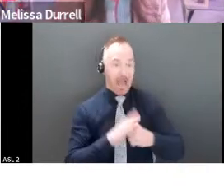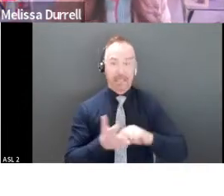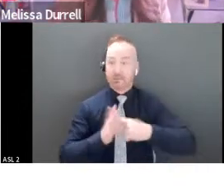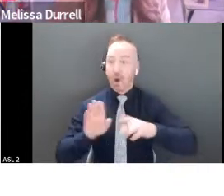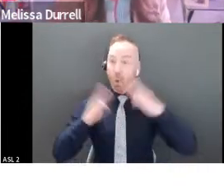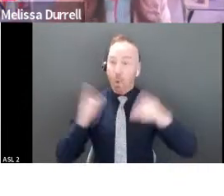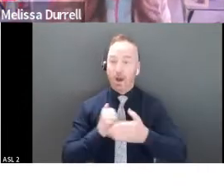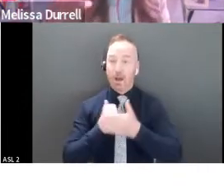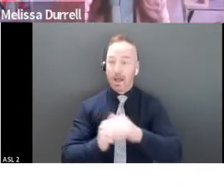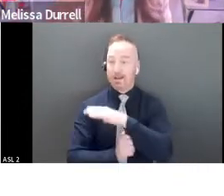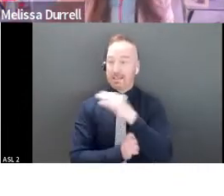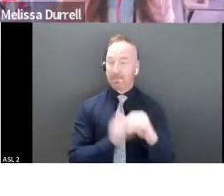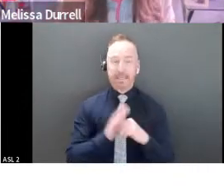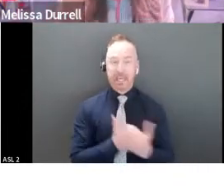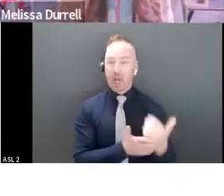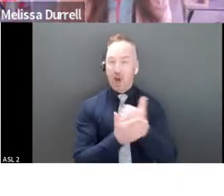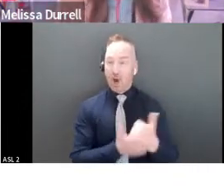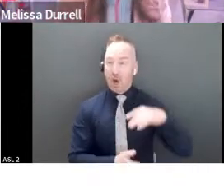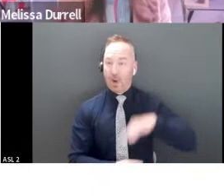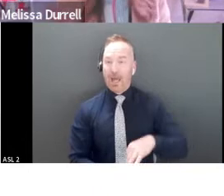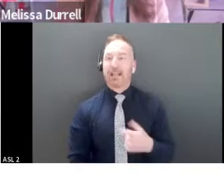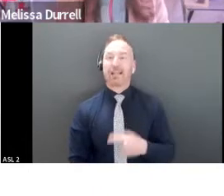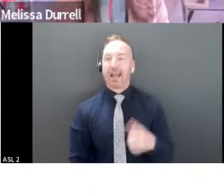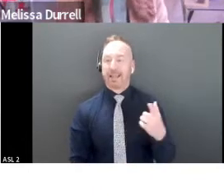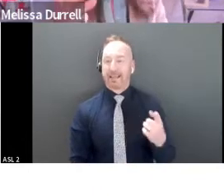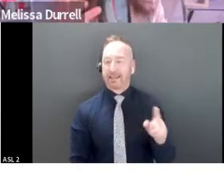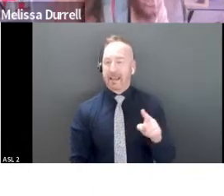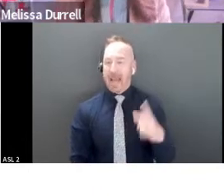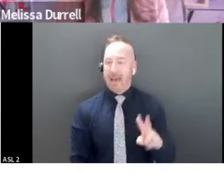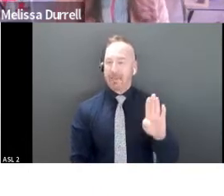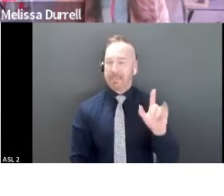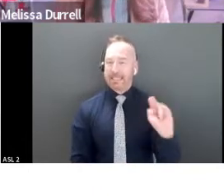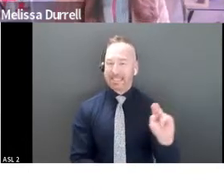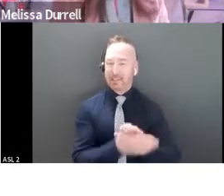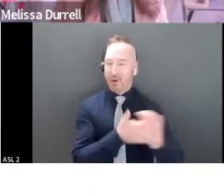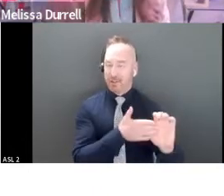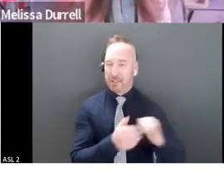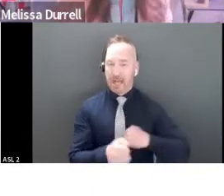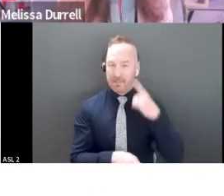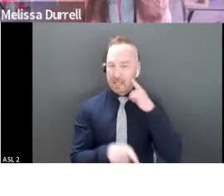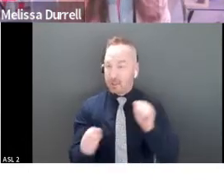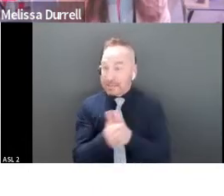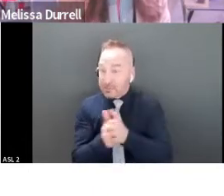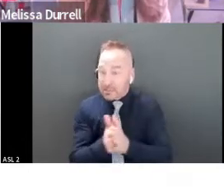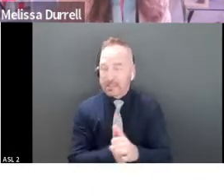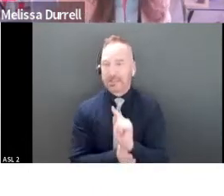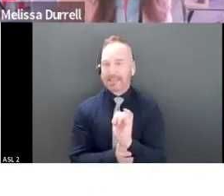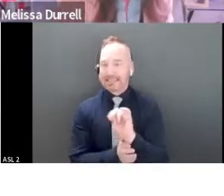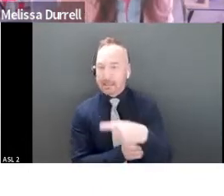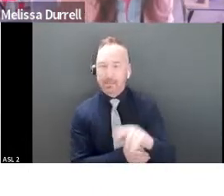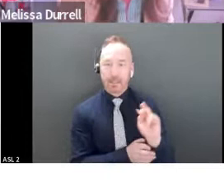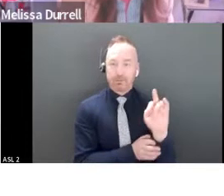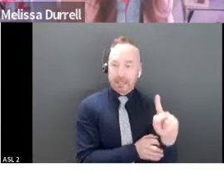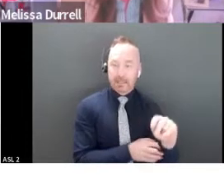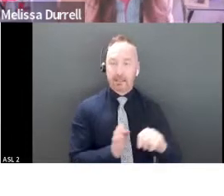half a billion dollars. Are you interested in the best tips and tricks that I can show you? More of you are going to stay on the call